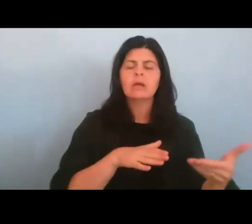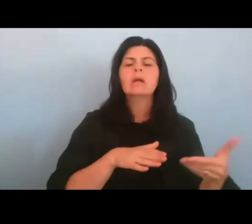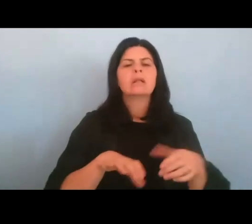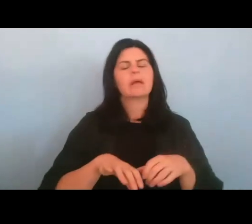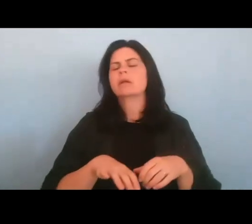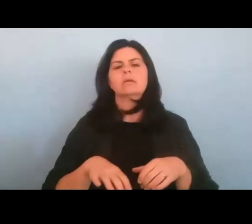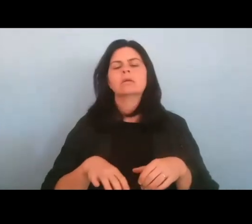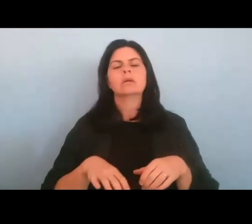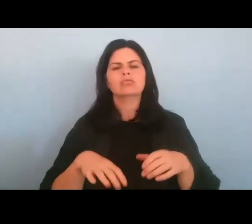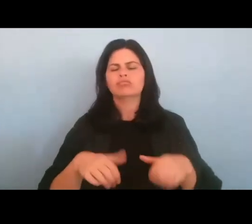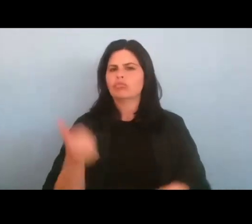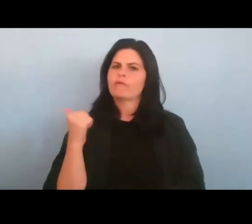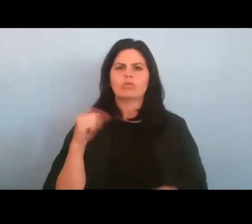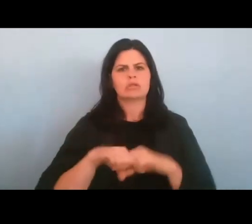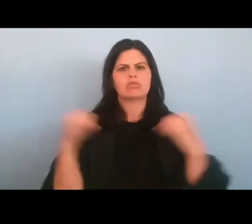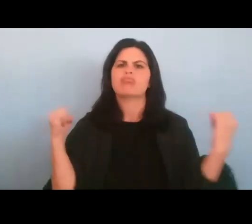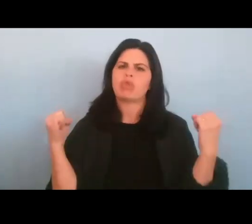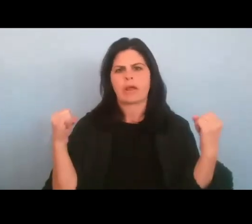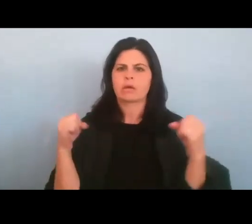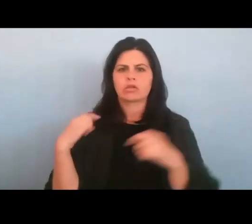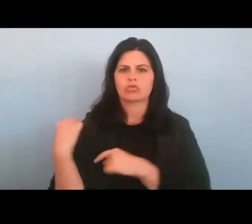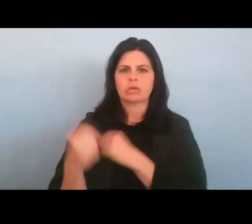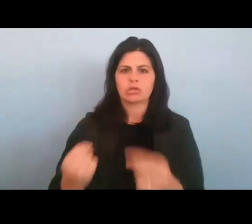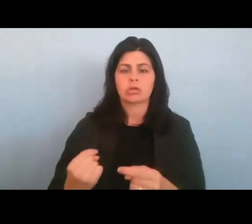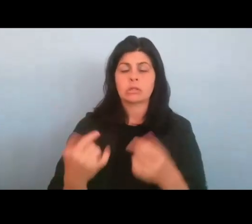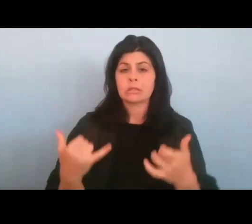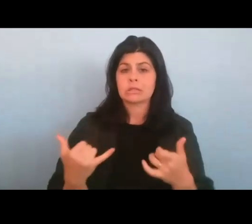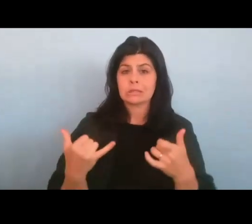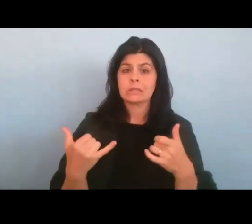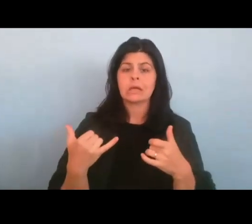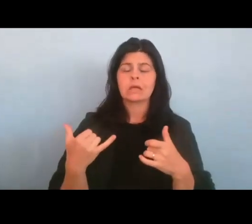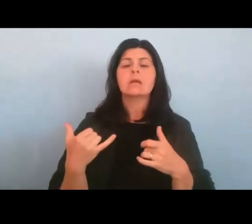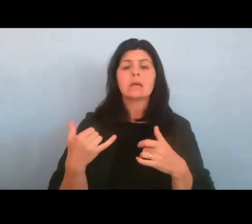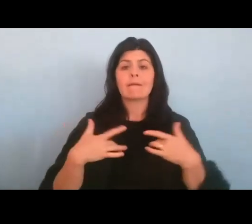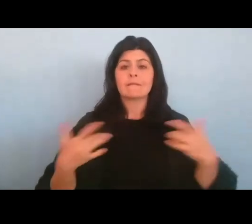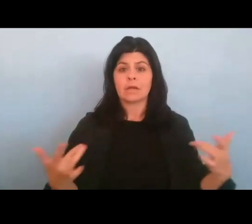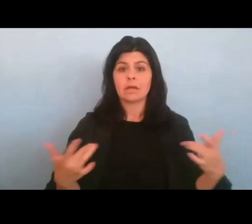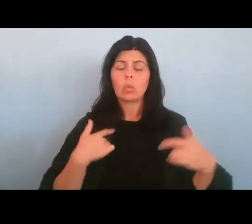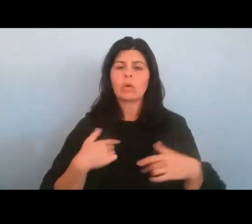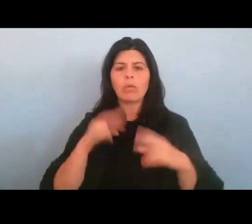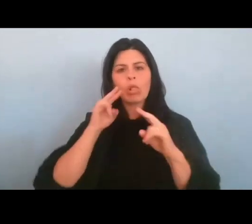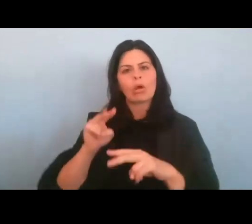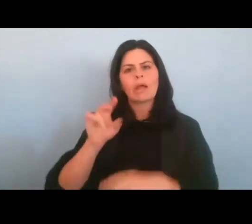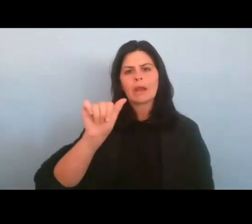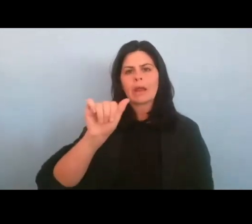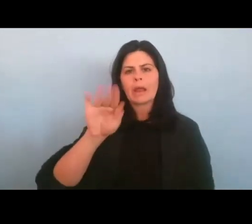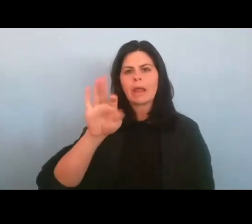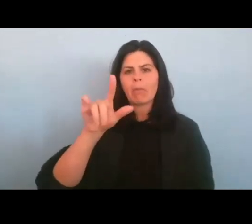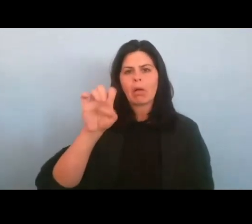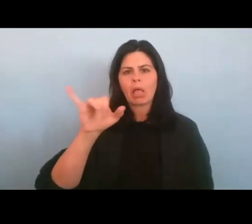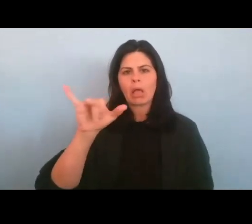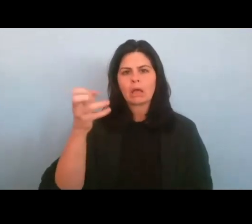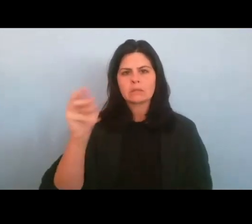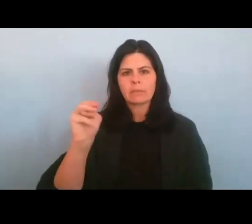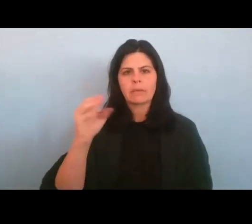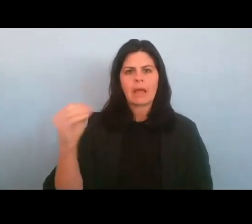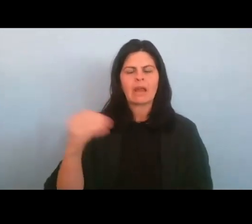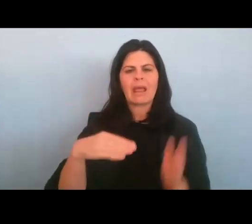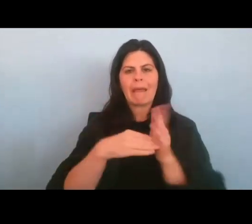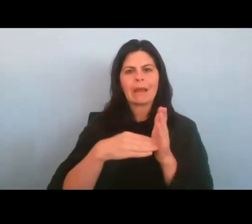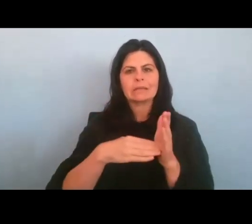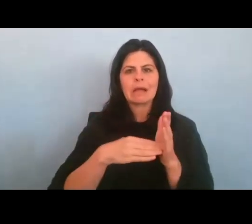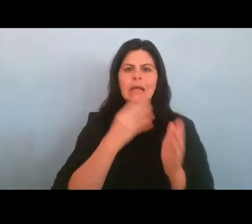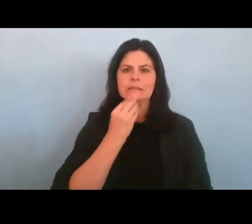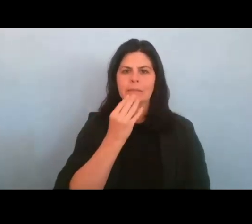During today's virtual event, we'll explore the intersections of ableism and antisemitism and the ongoing impact